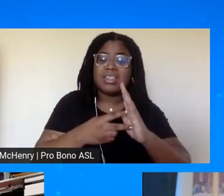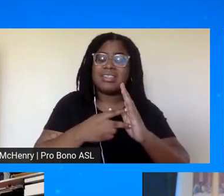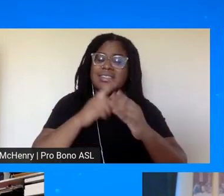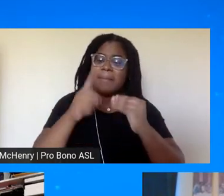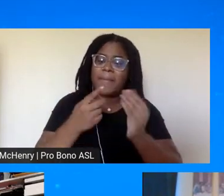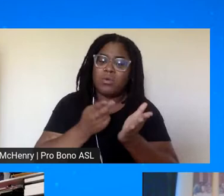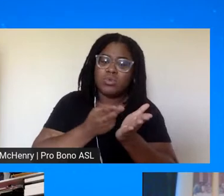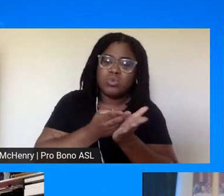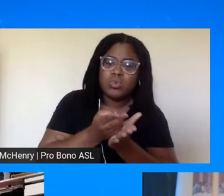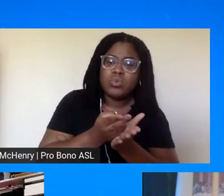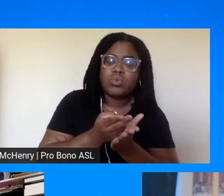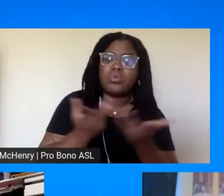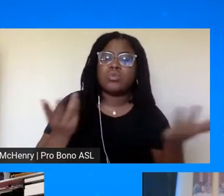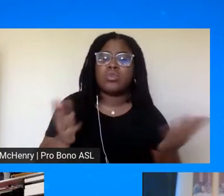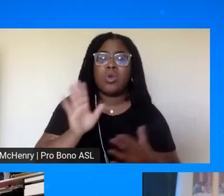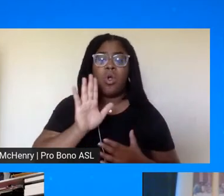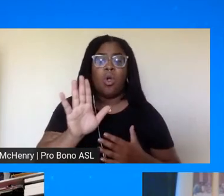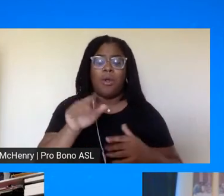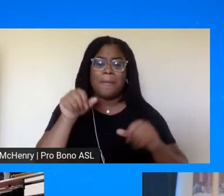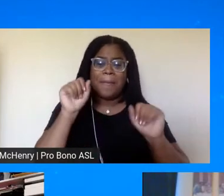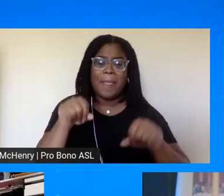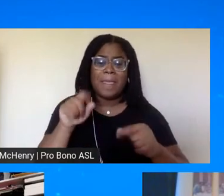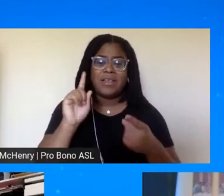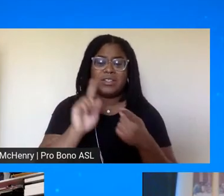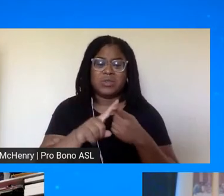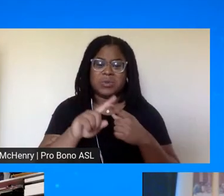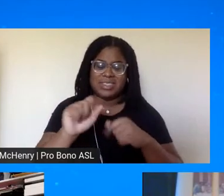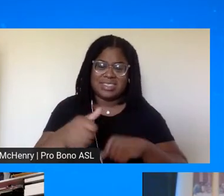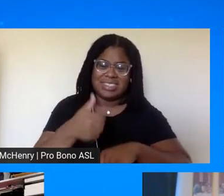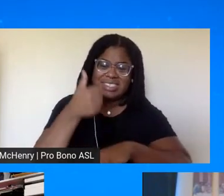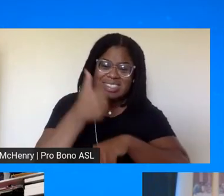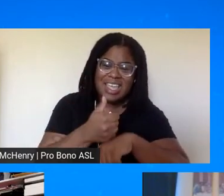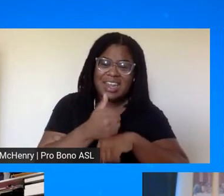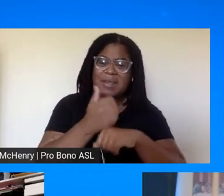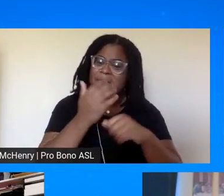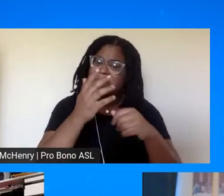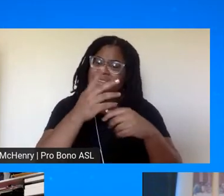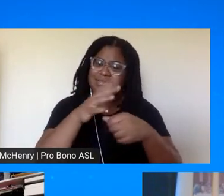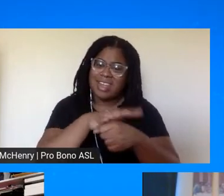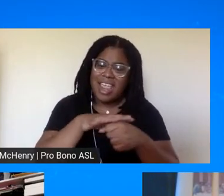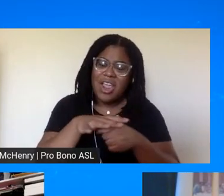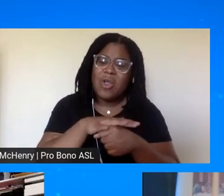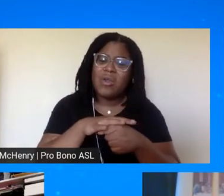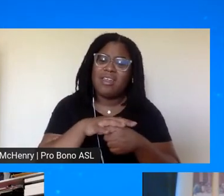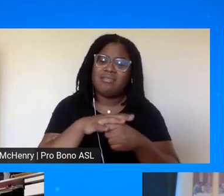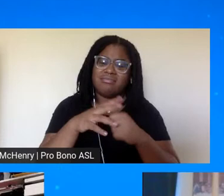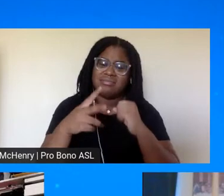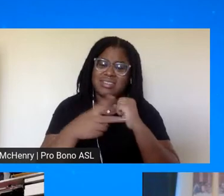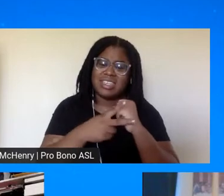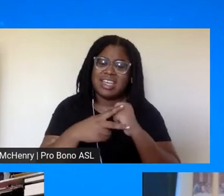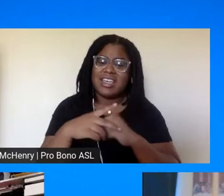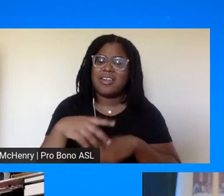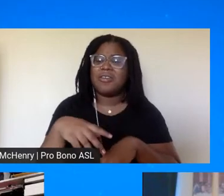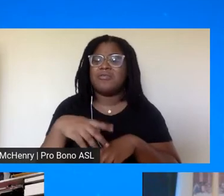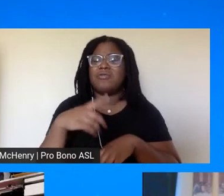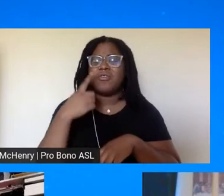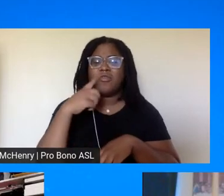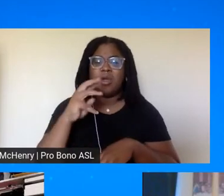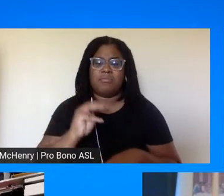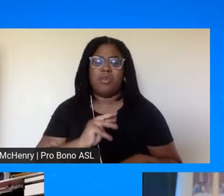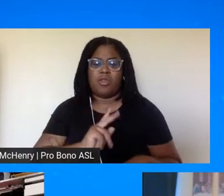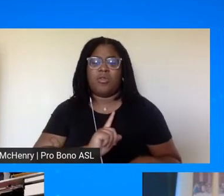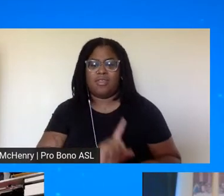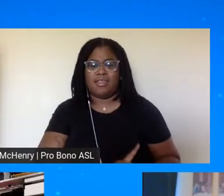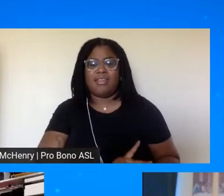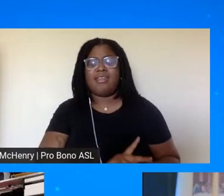right so her ability to set up a repository for that when it comes to uh dr king and the civil rights movement